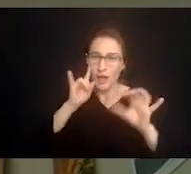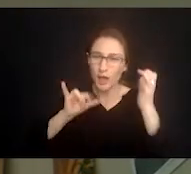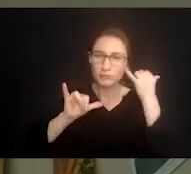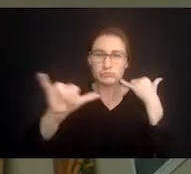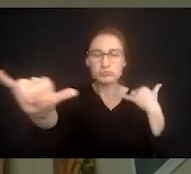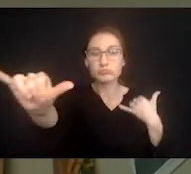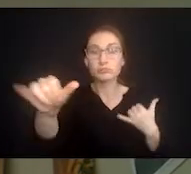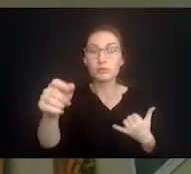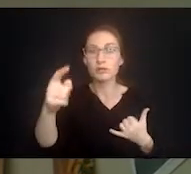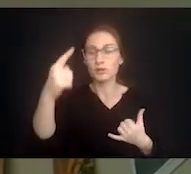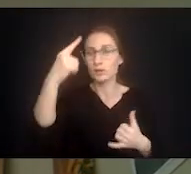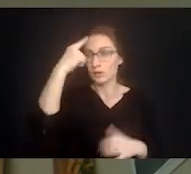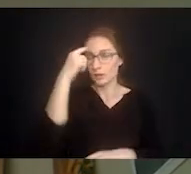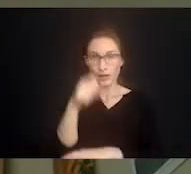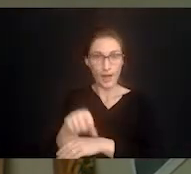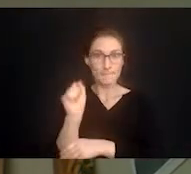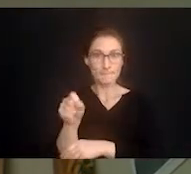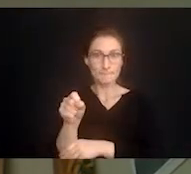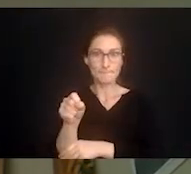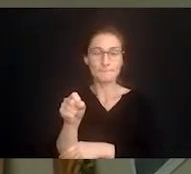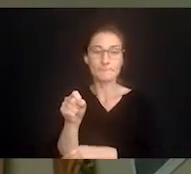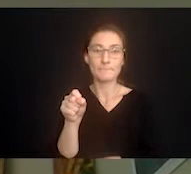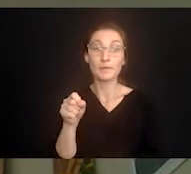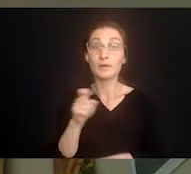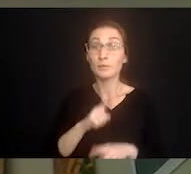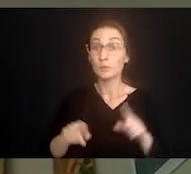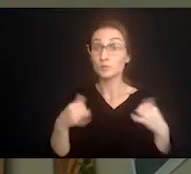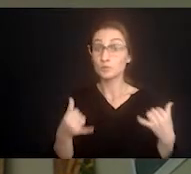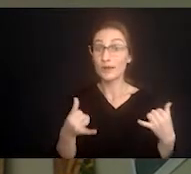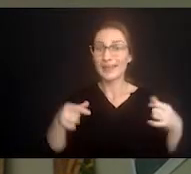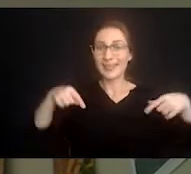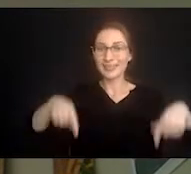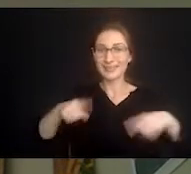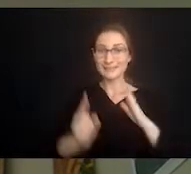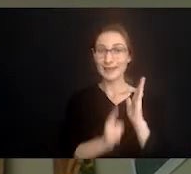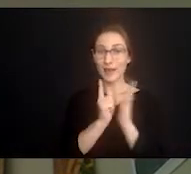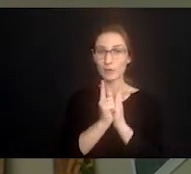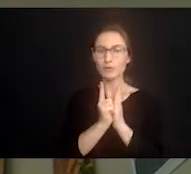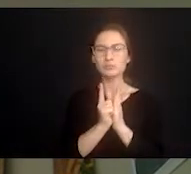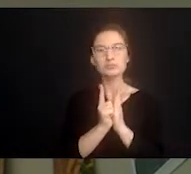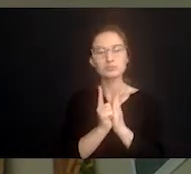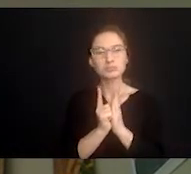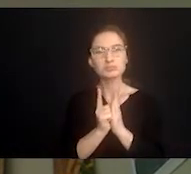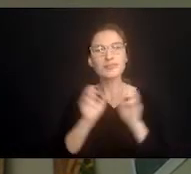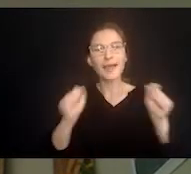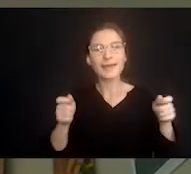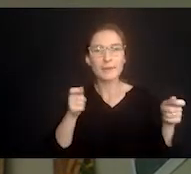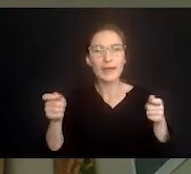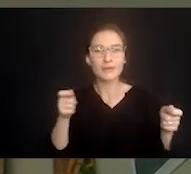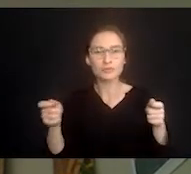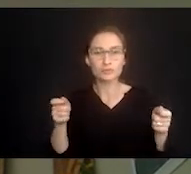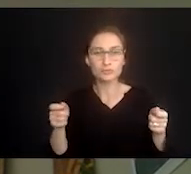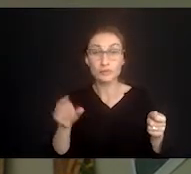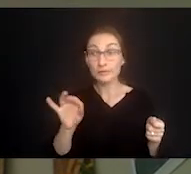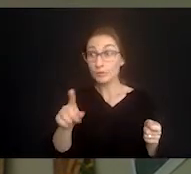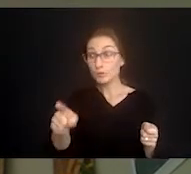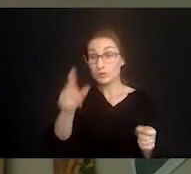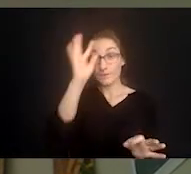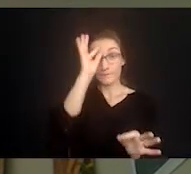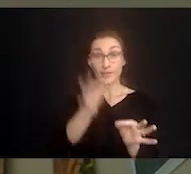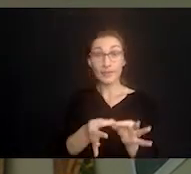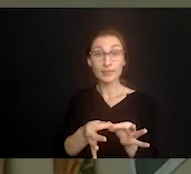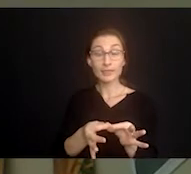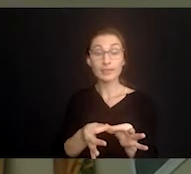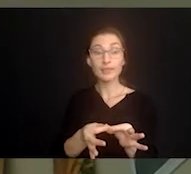is mind boggling. But for today for this hour I can do this. If you're a